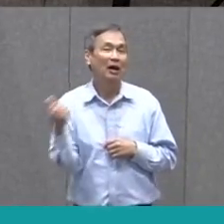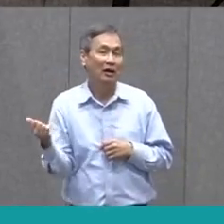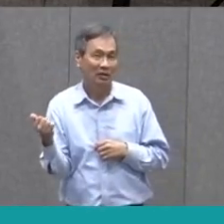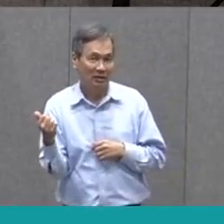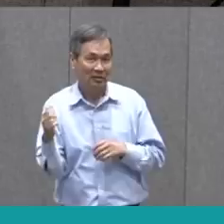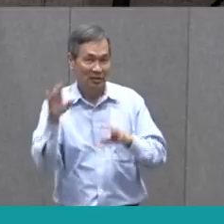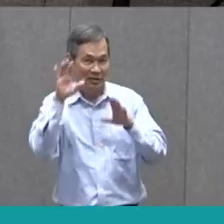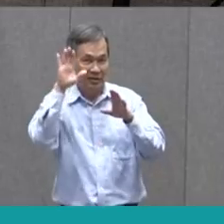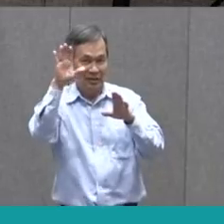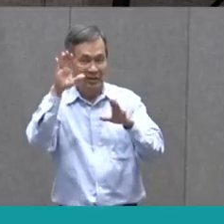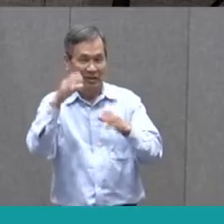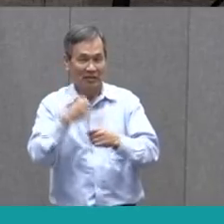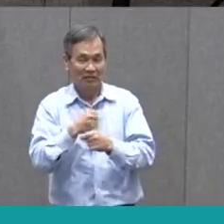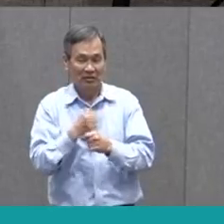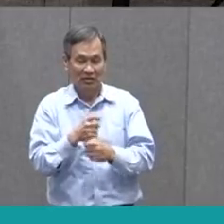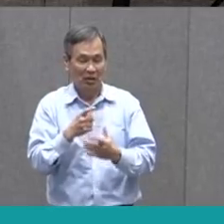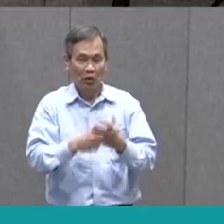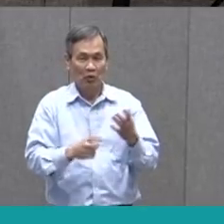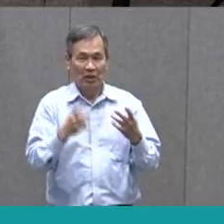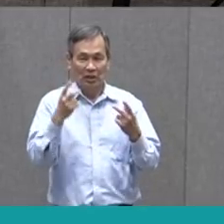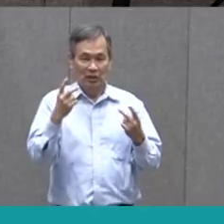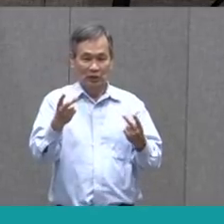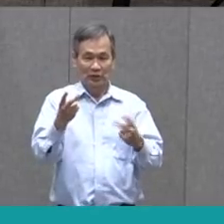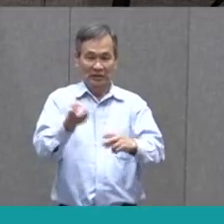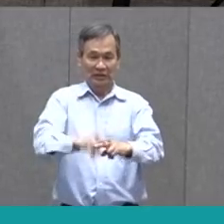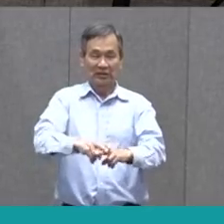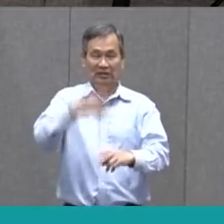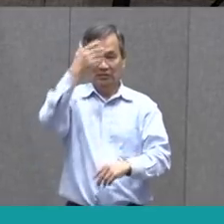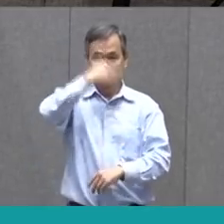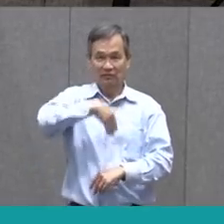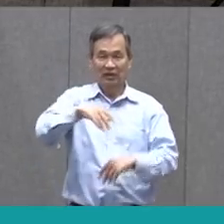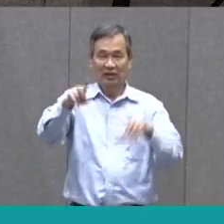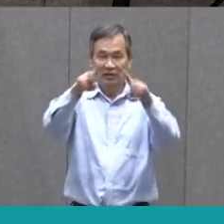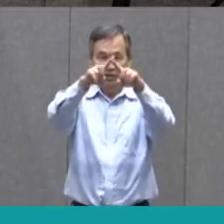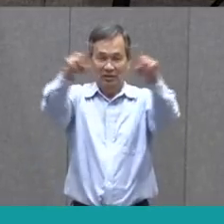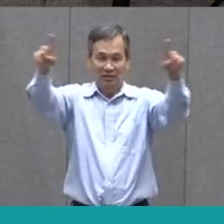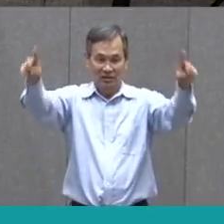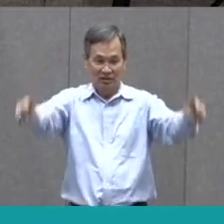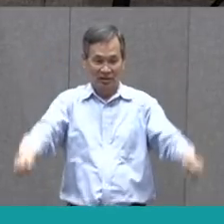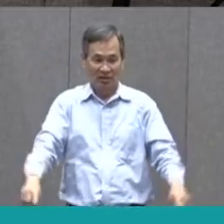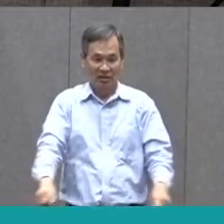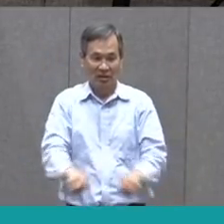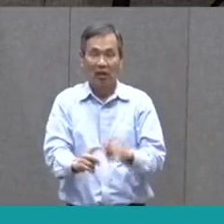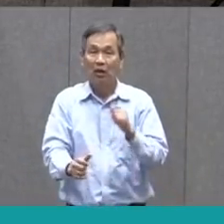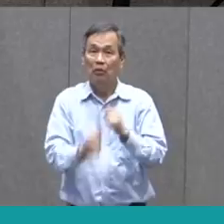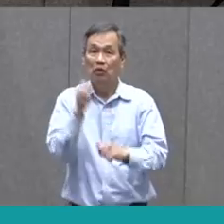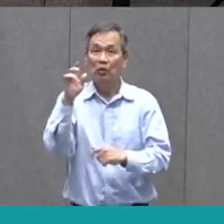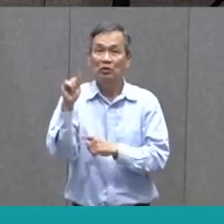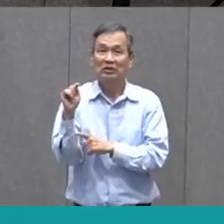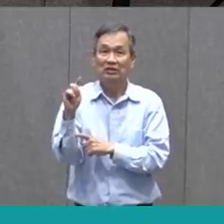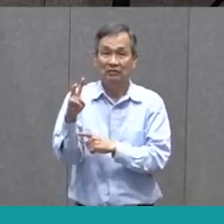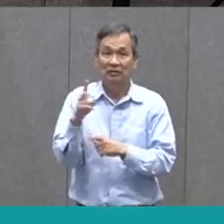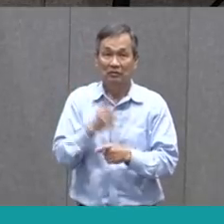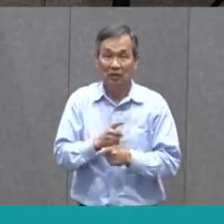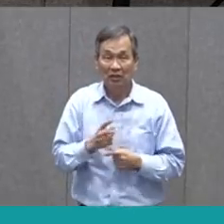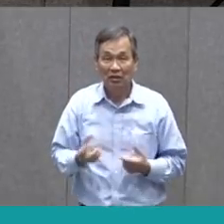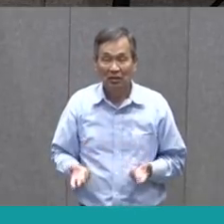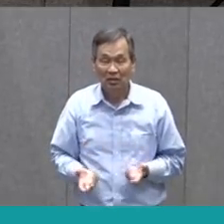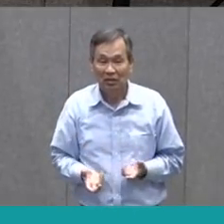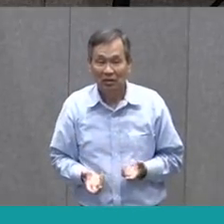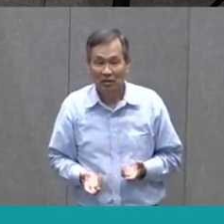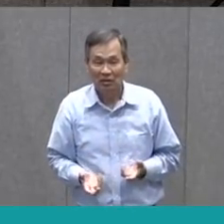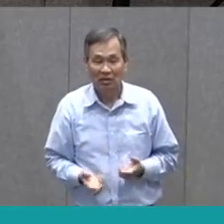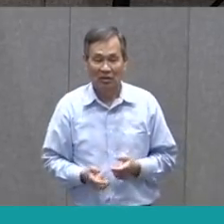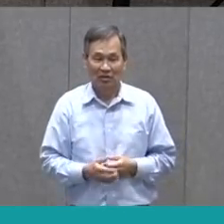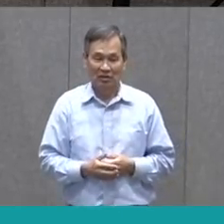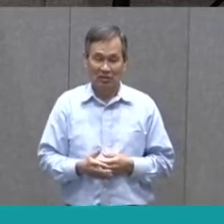is what you're watching me on right now. Most of you are looking at a TV. So let's go back